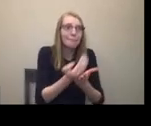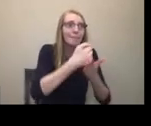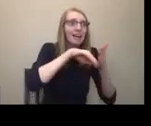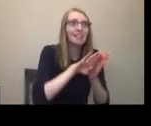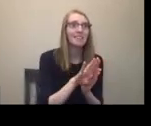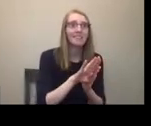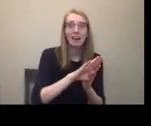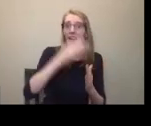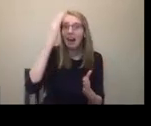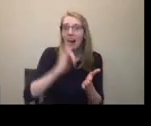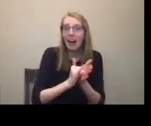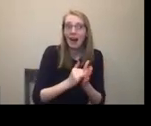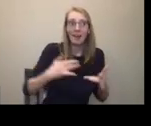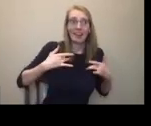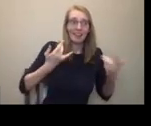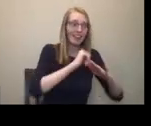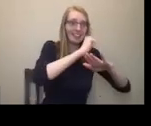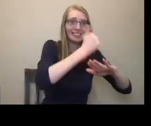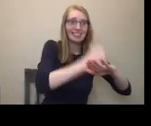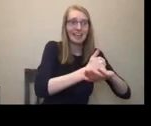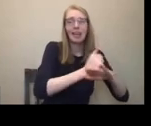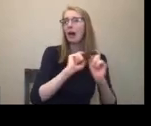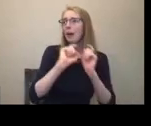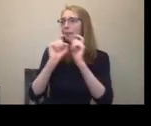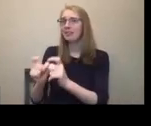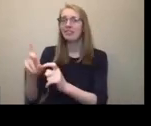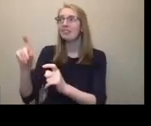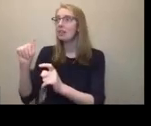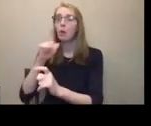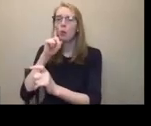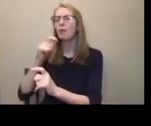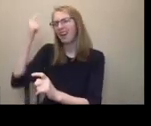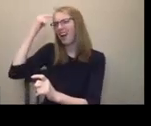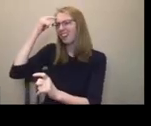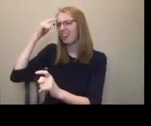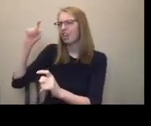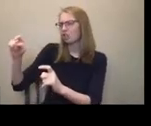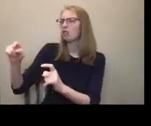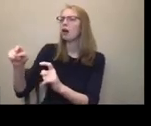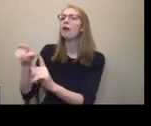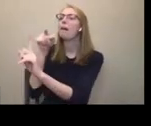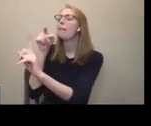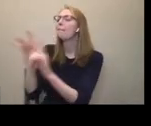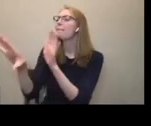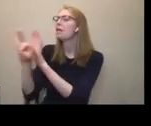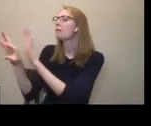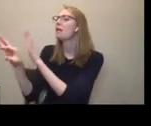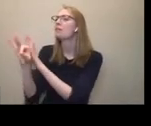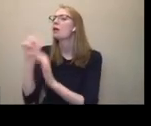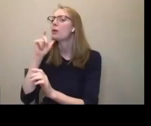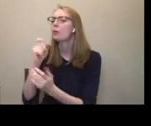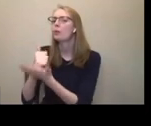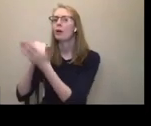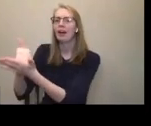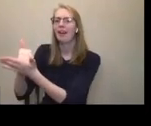Additional funds provide the disabled people we think are deserving with the things we think they need. So an example of that is the Jerry Lewis telethons for us